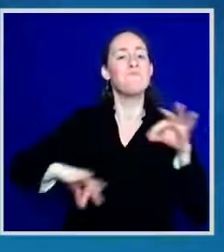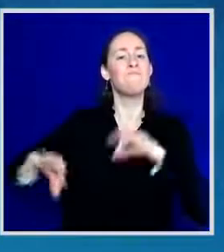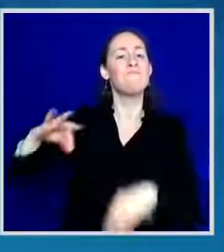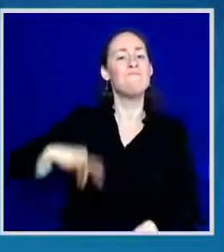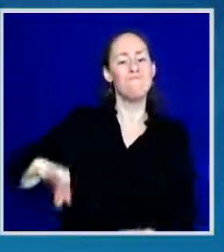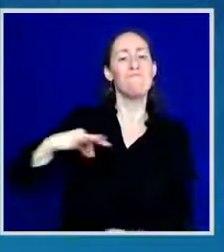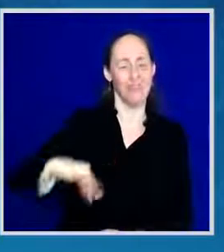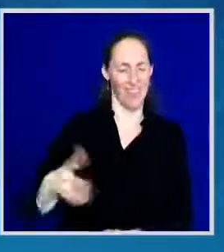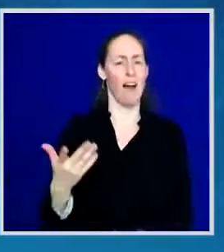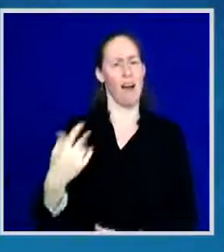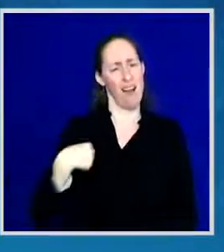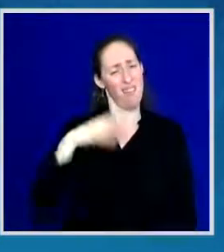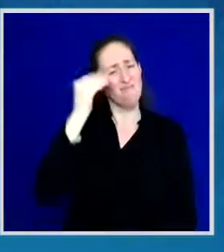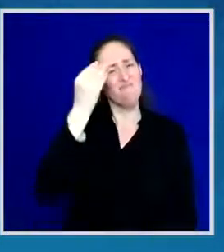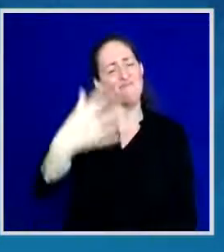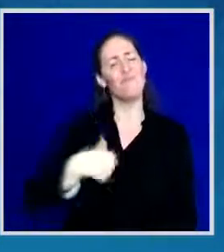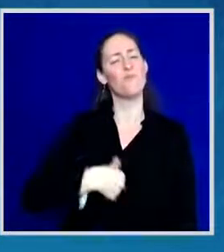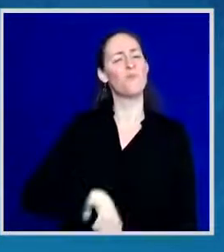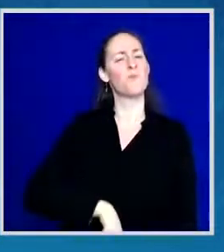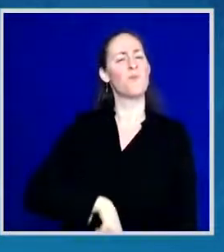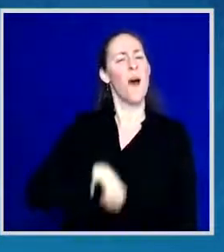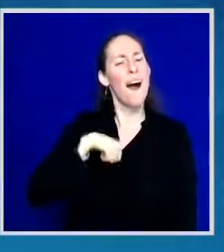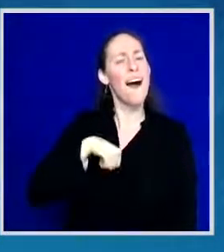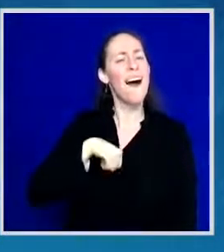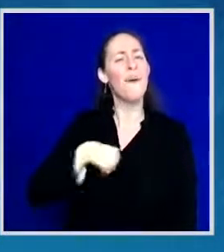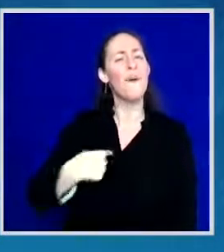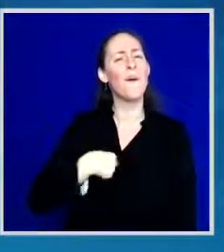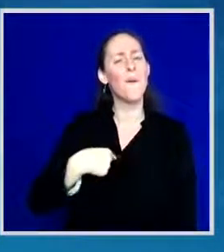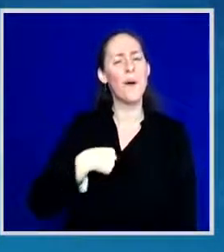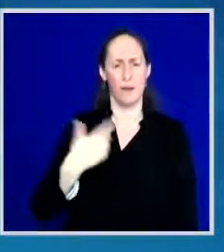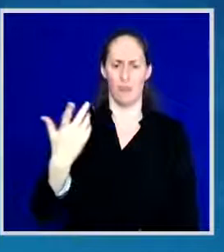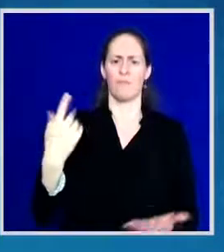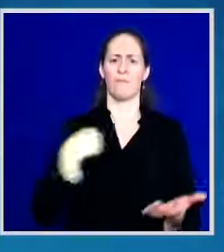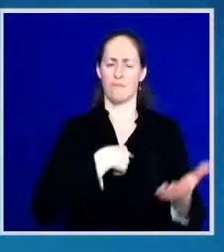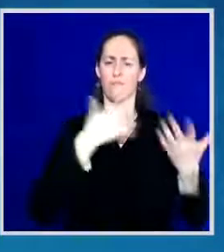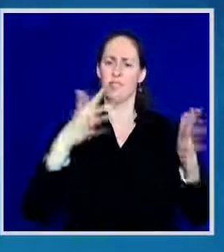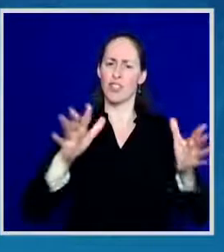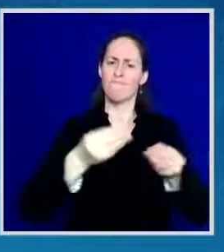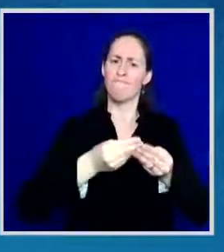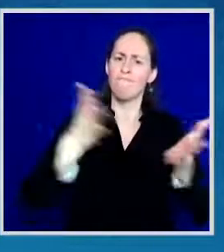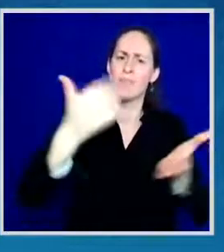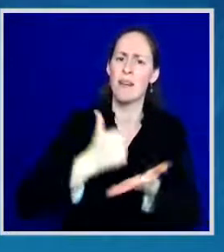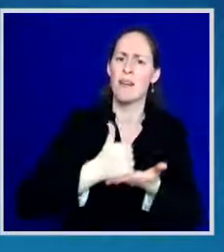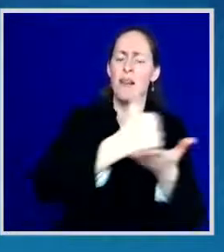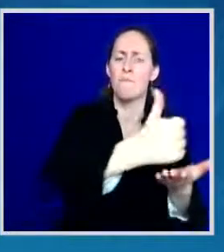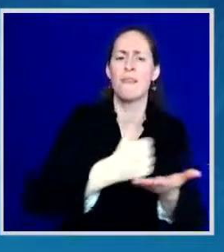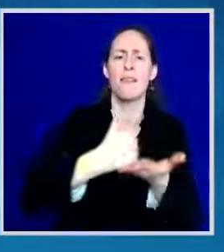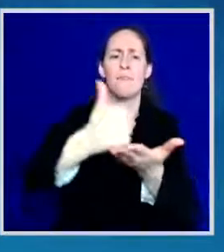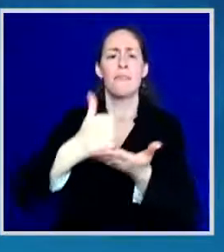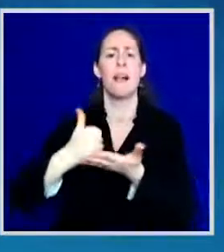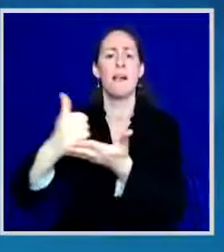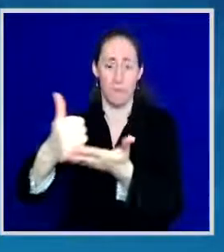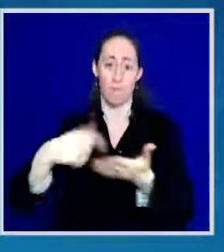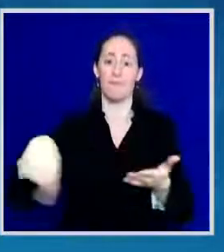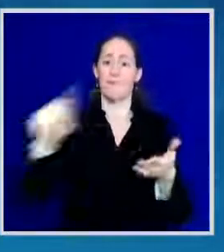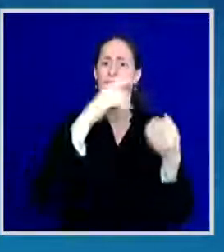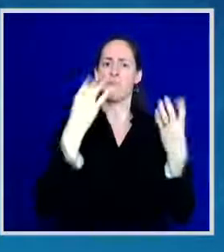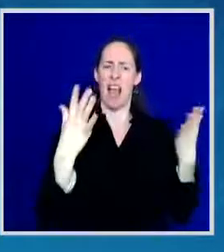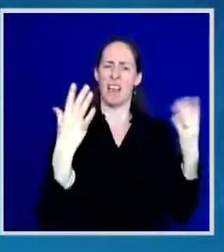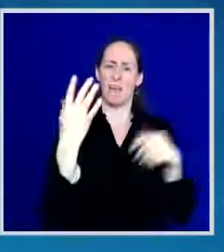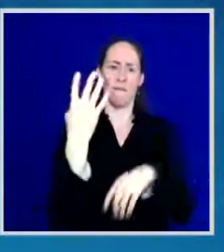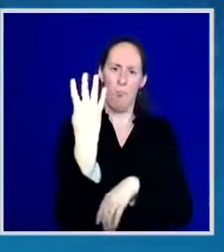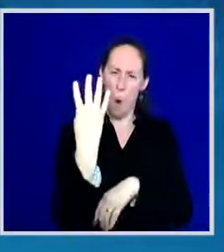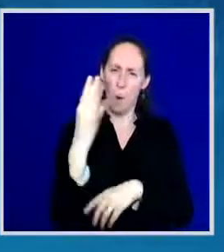report that we have provided relief to four million small businesses in our country. Which brings me, then,